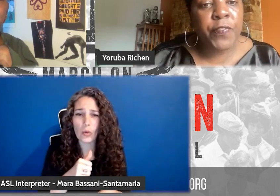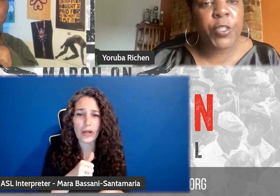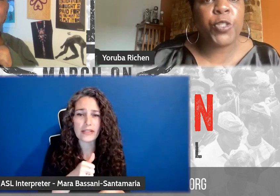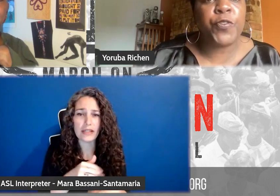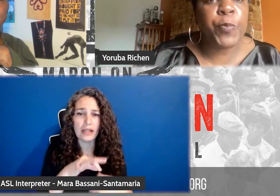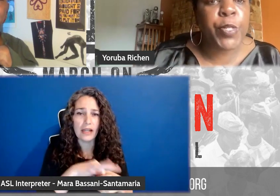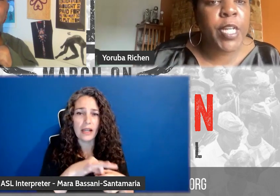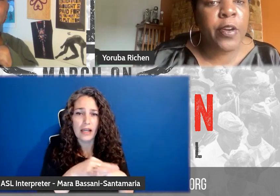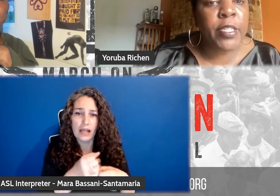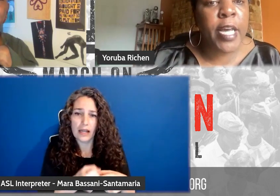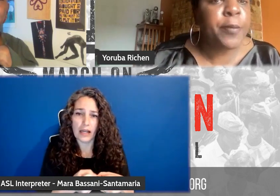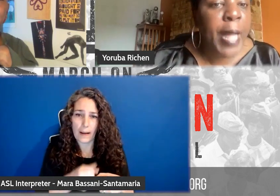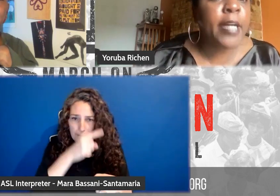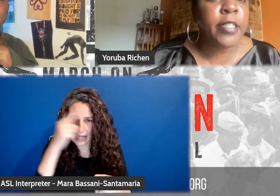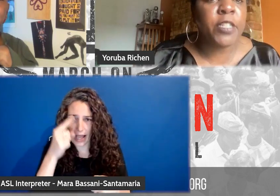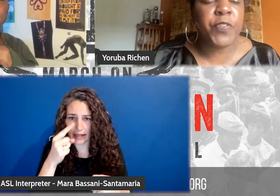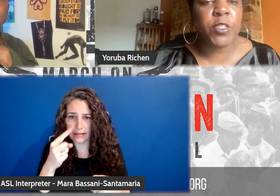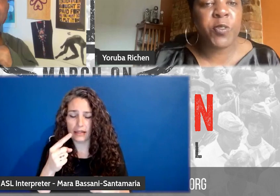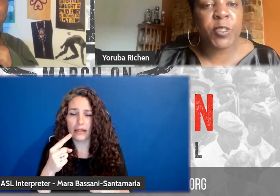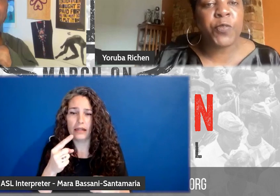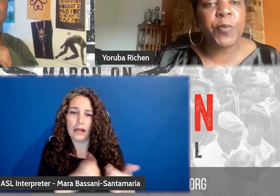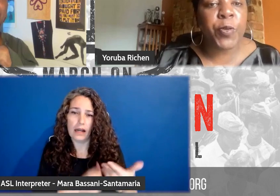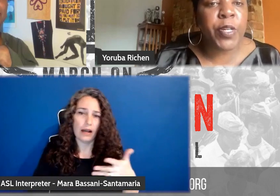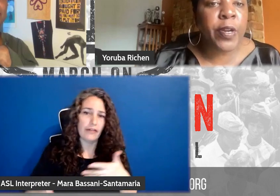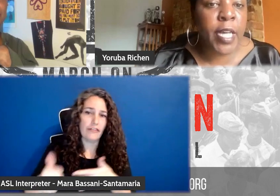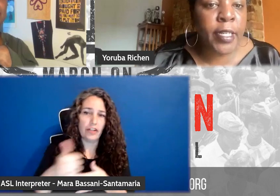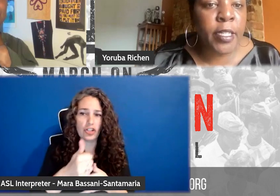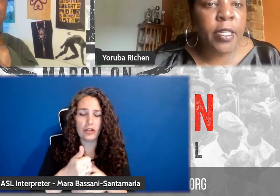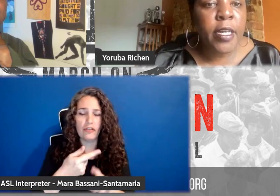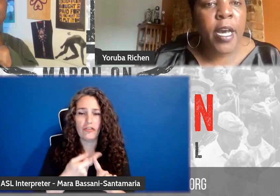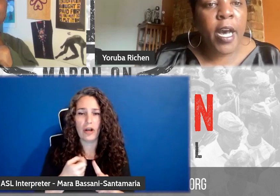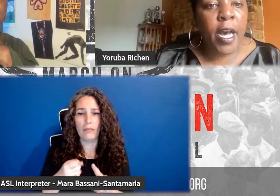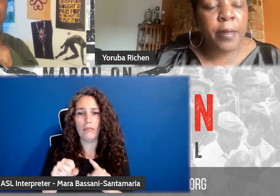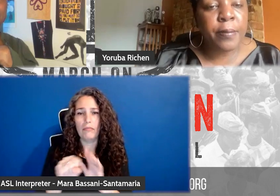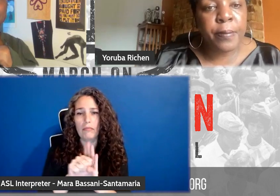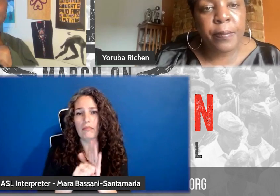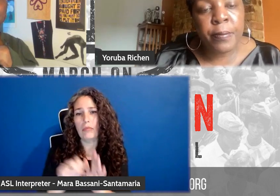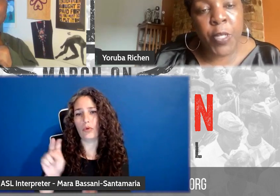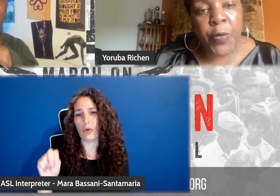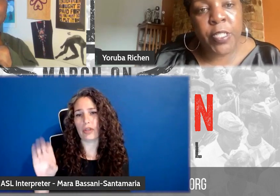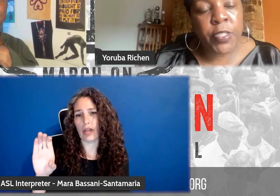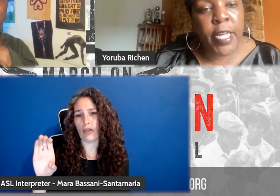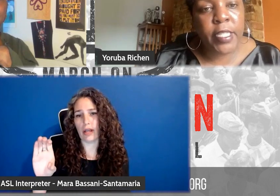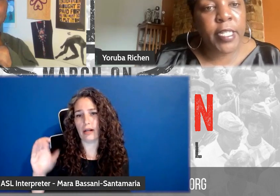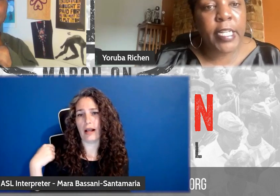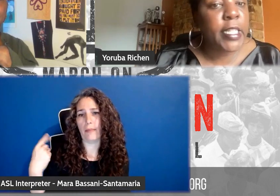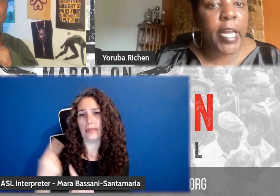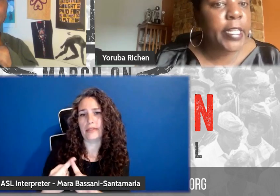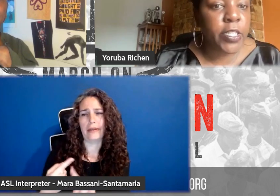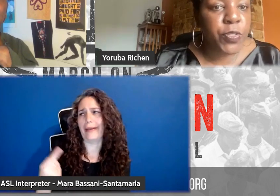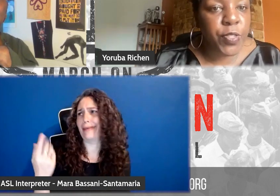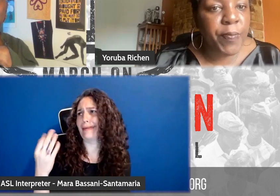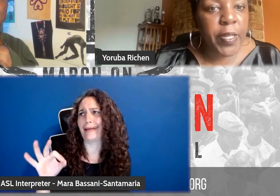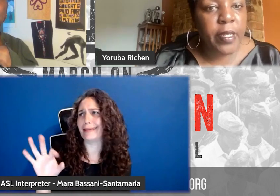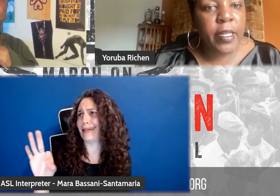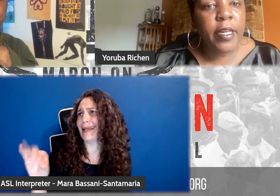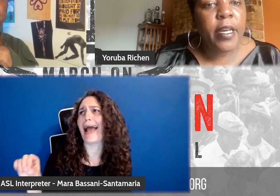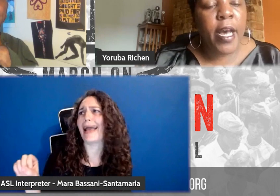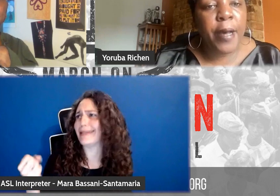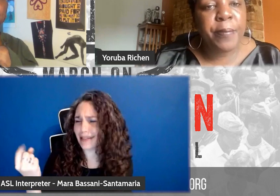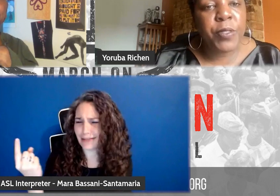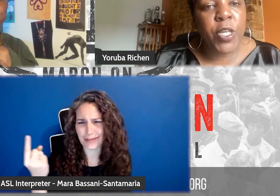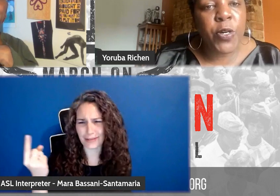there official from North Carolina, Black elected official from North Carolina, you know, until like the 1990s or something.